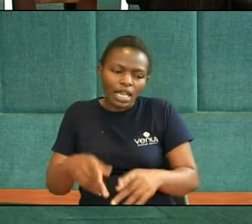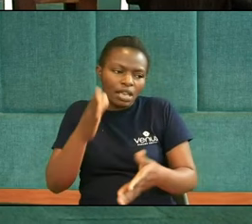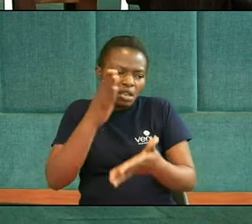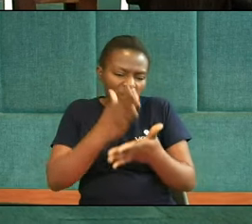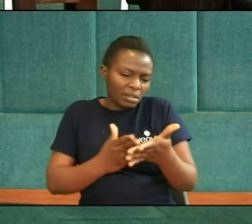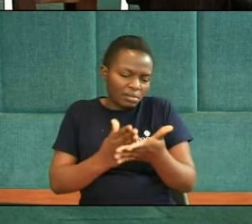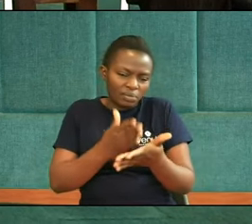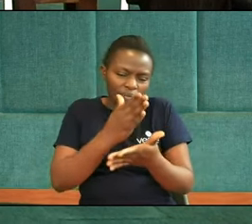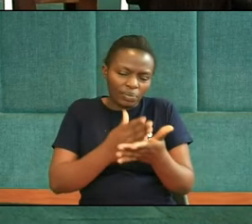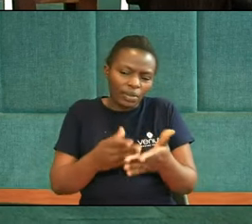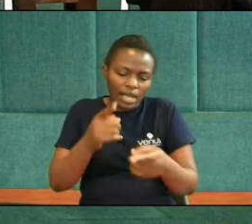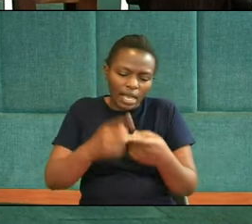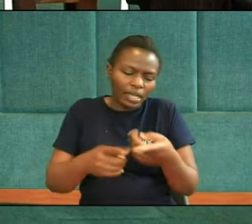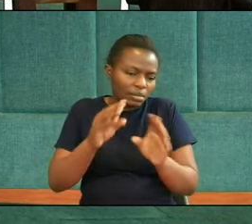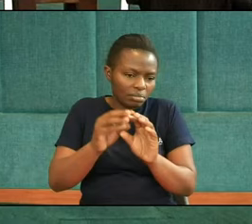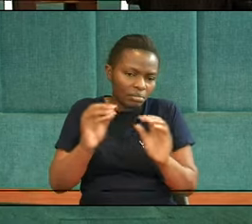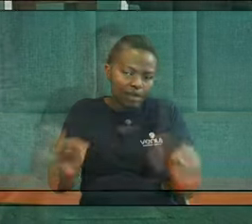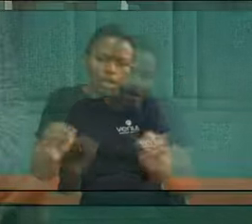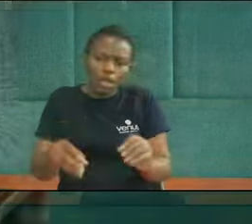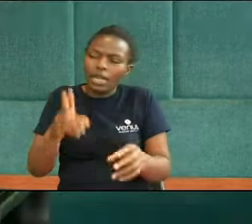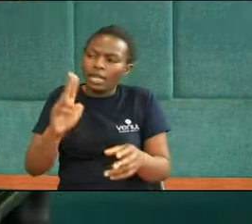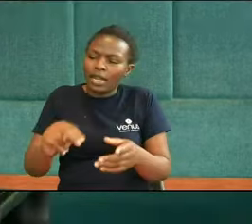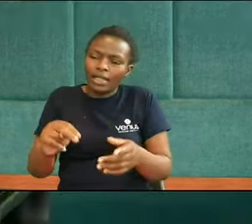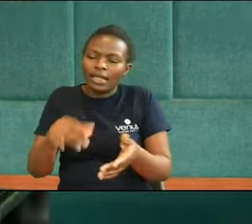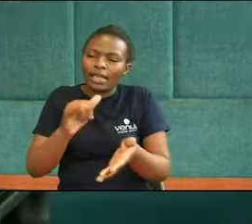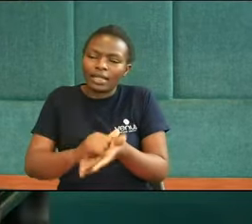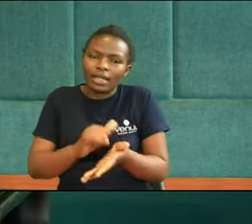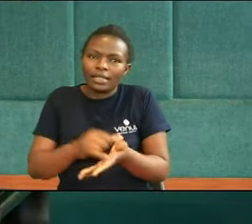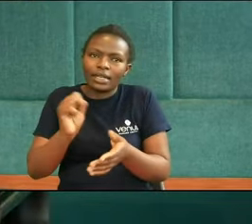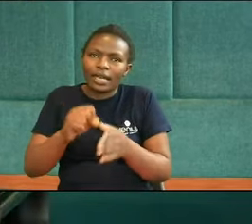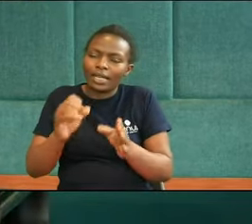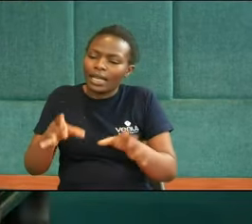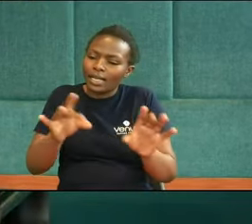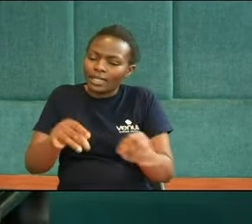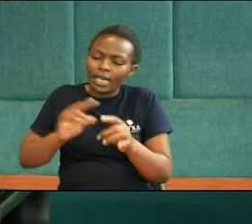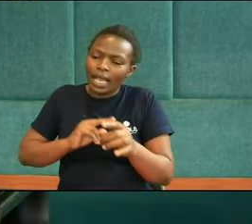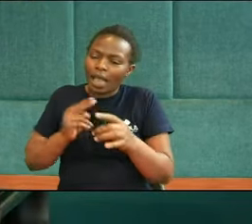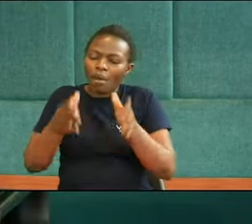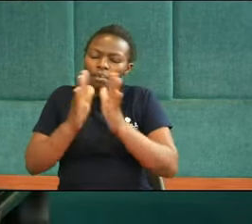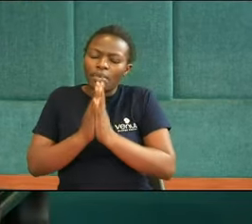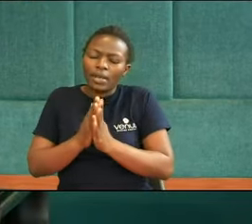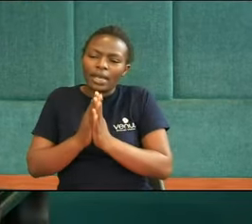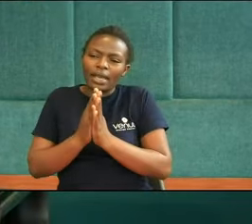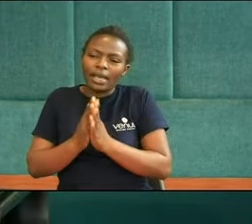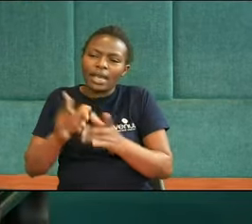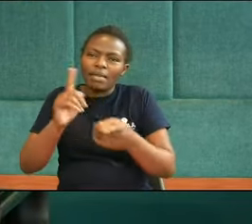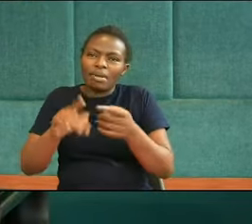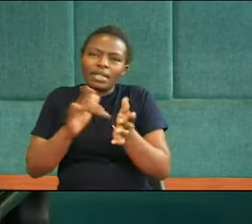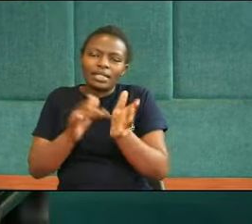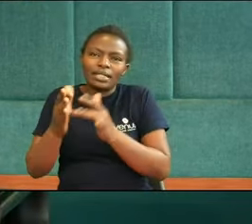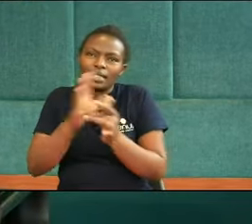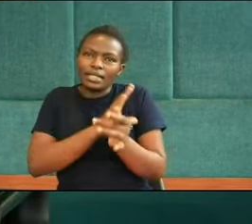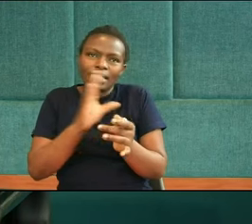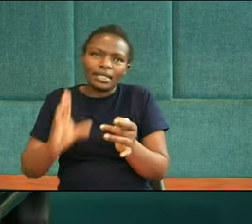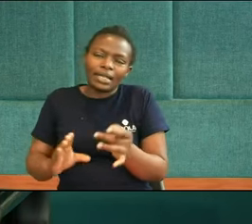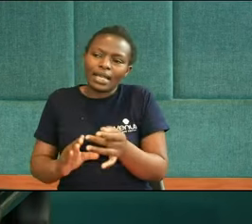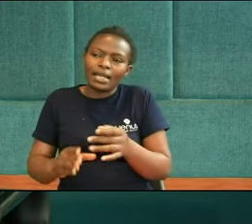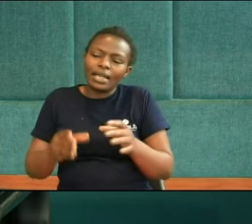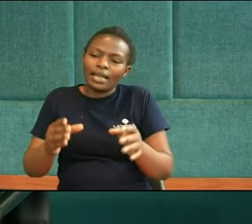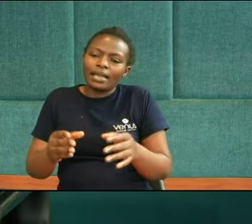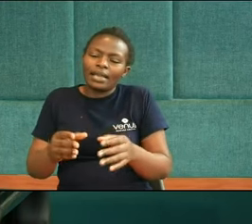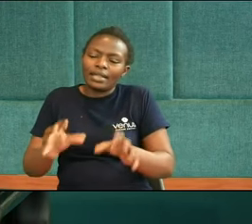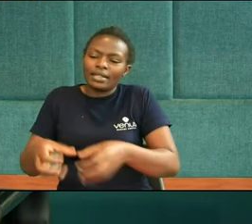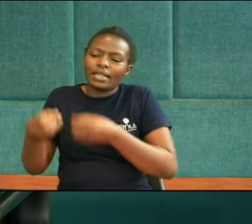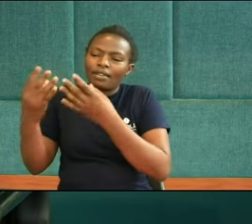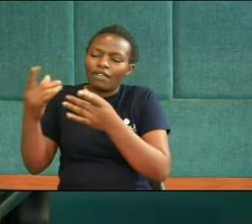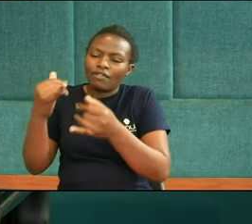that can substitute For honest prayer to our Heavenly Father Just sacrifice Jesus' sacrifice for cleansing our